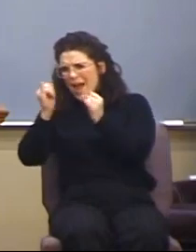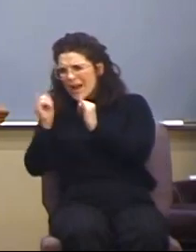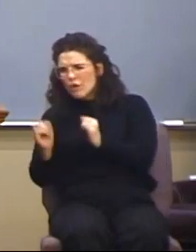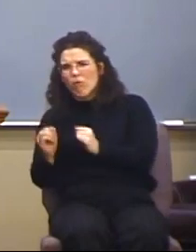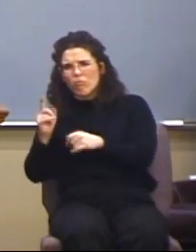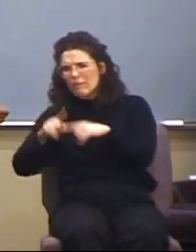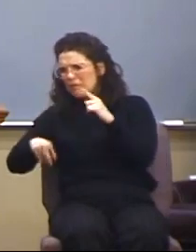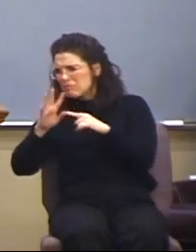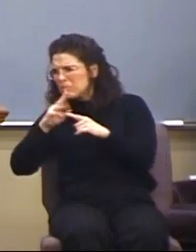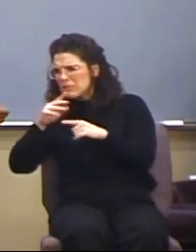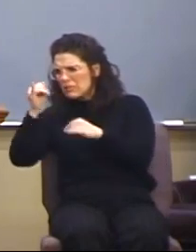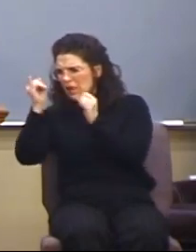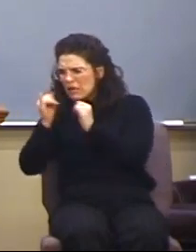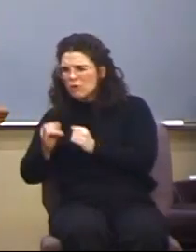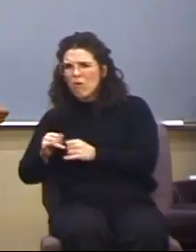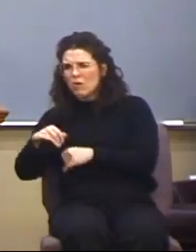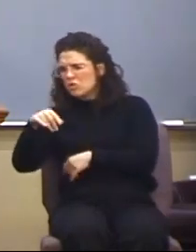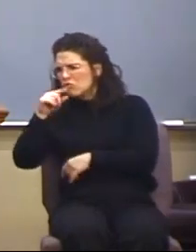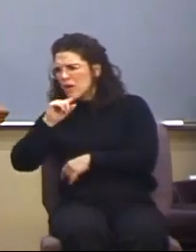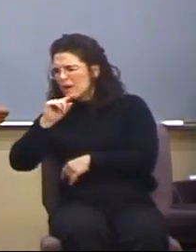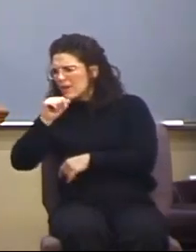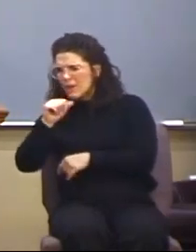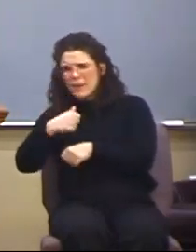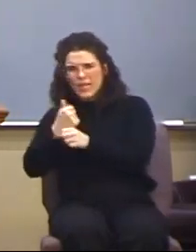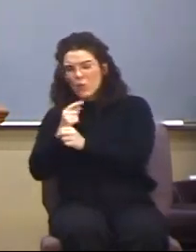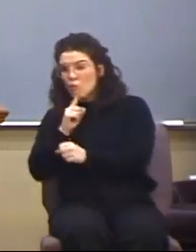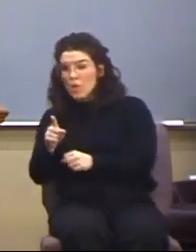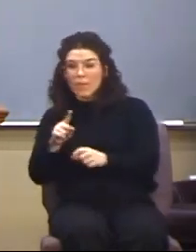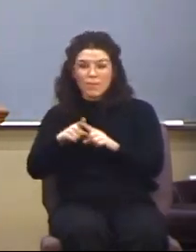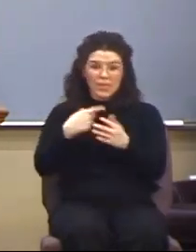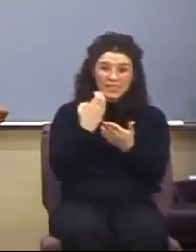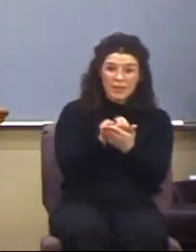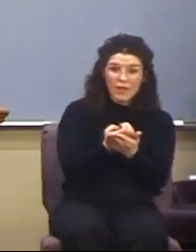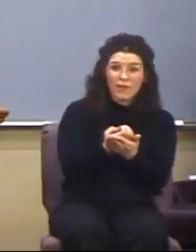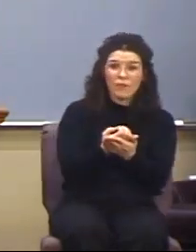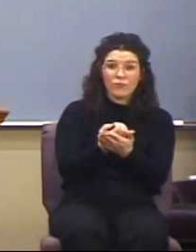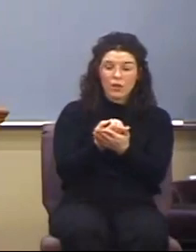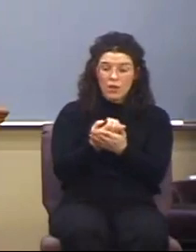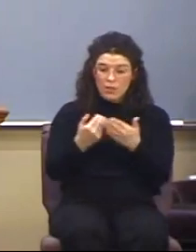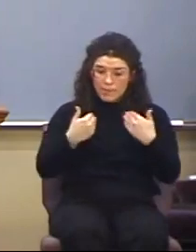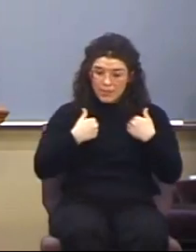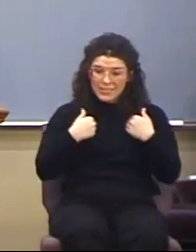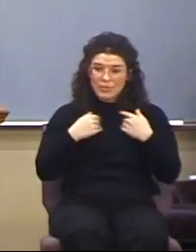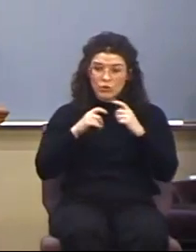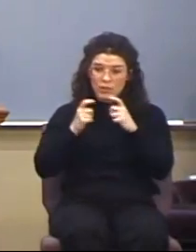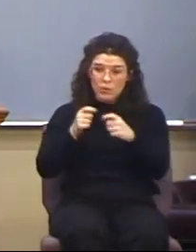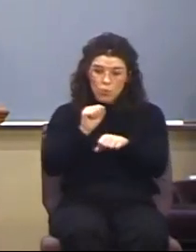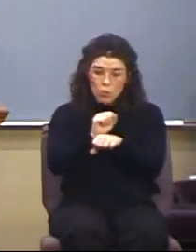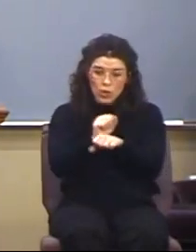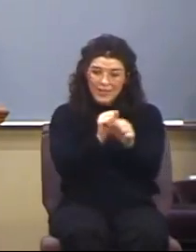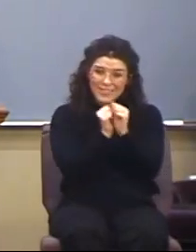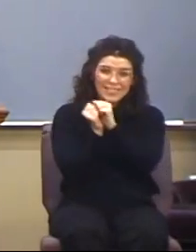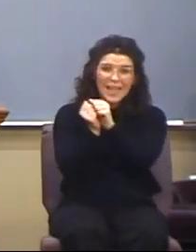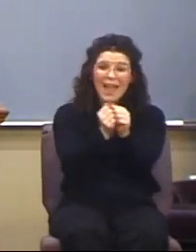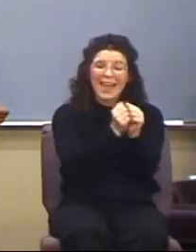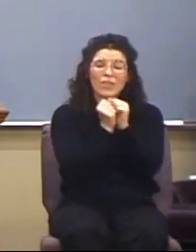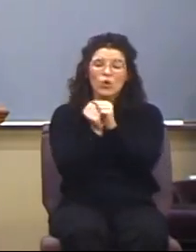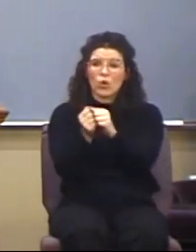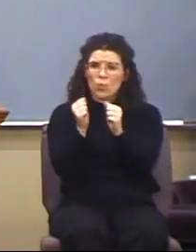next evidence. Are the possessors of these gifts working together with this